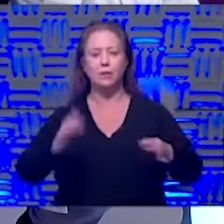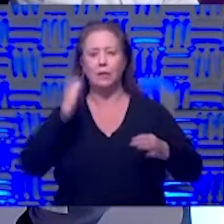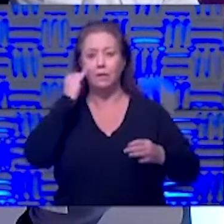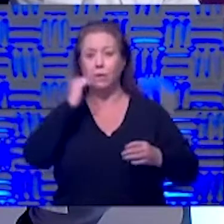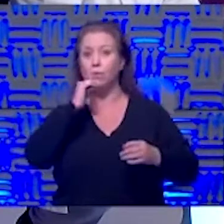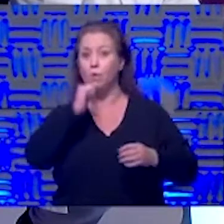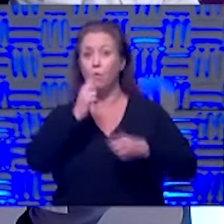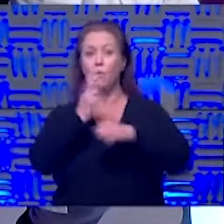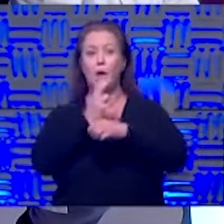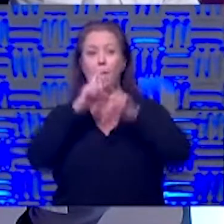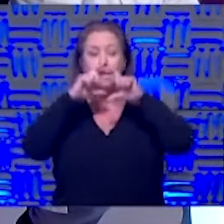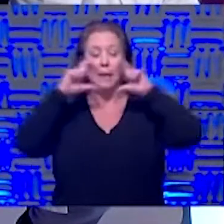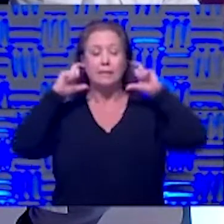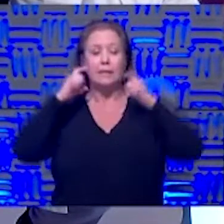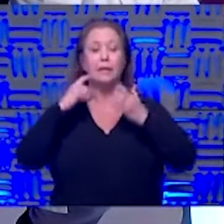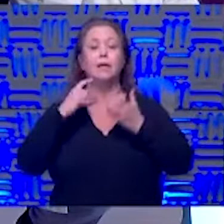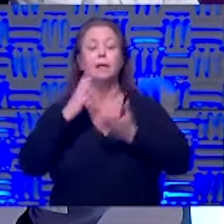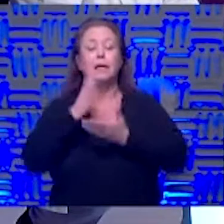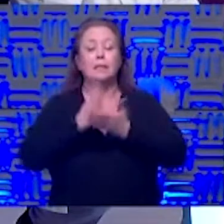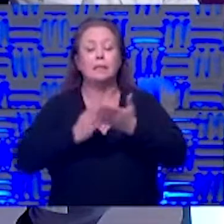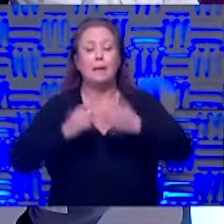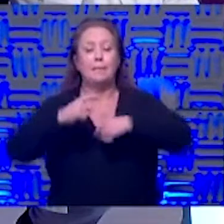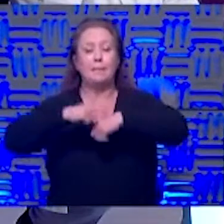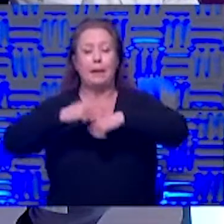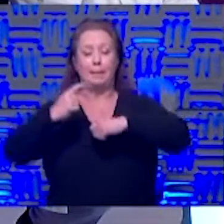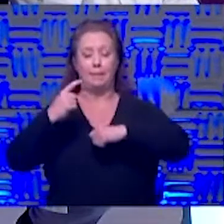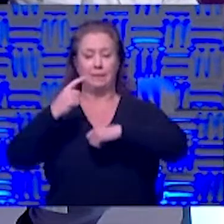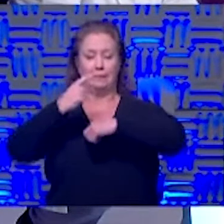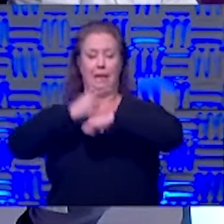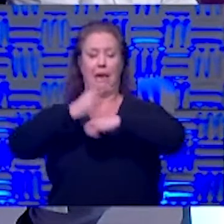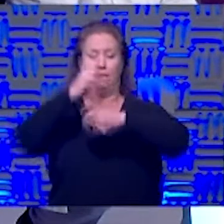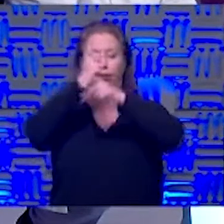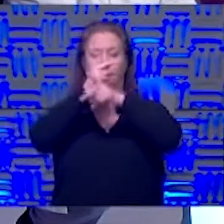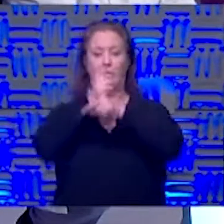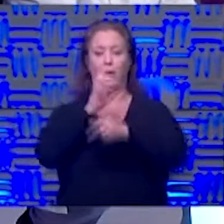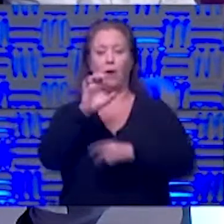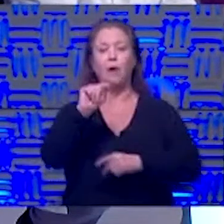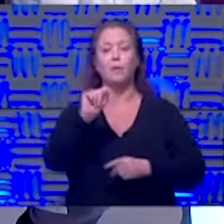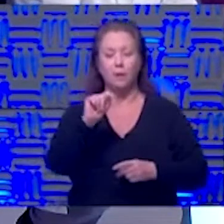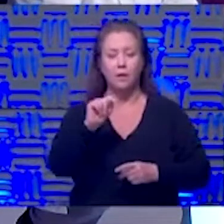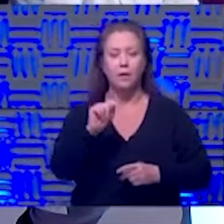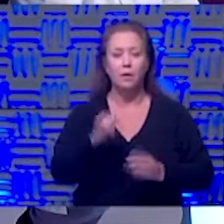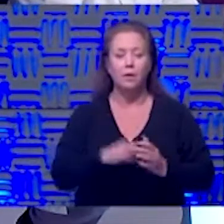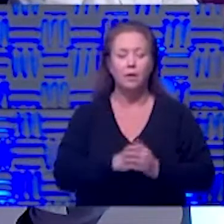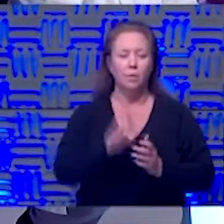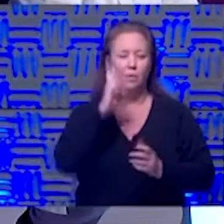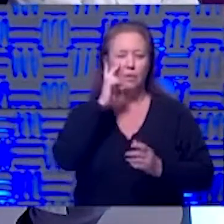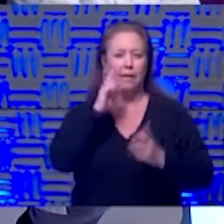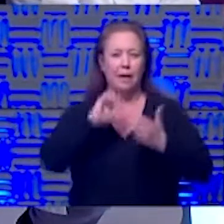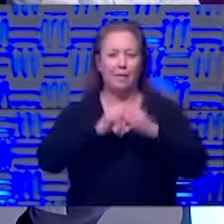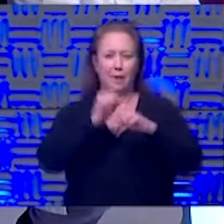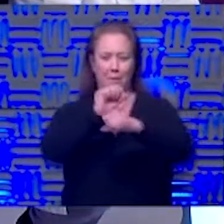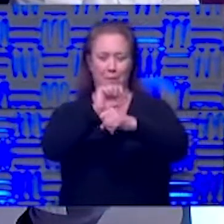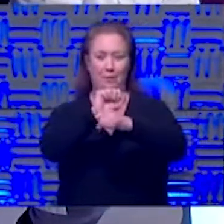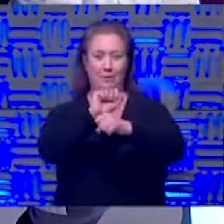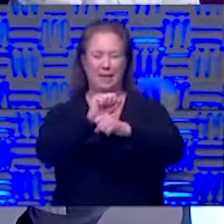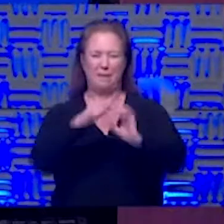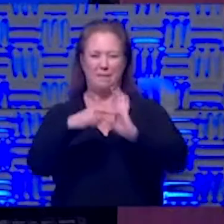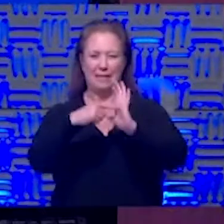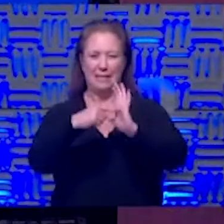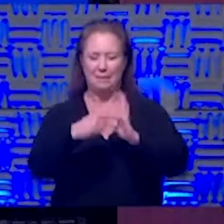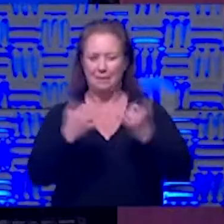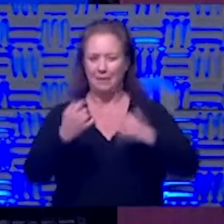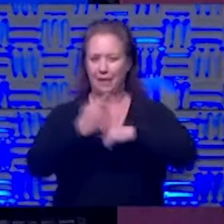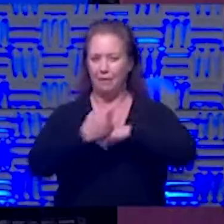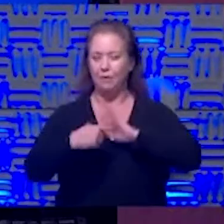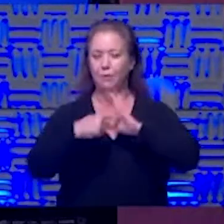sometime today you'll have to figure that out when i'm going to do it i'm going to get this new example and we'll see how that works hey we do know there was